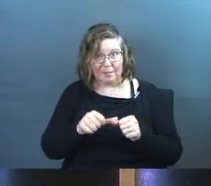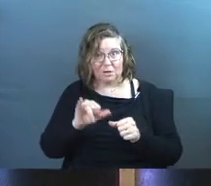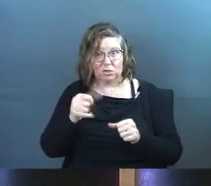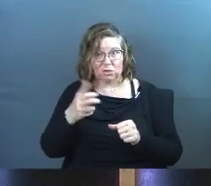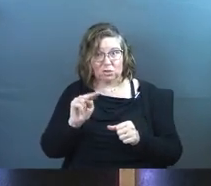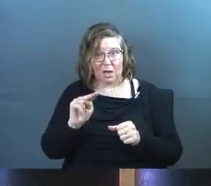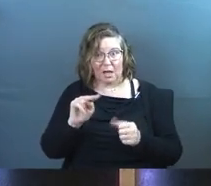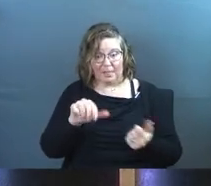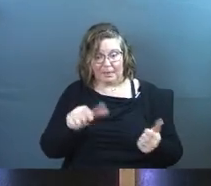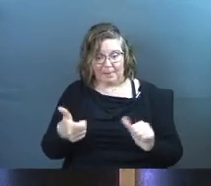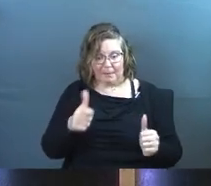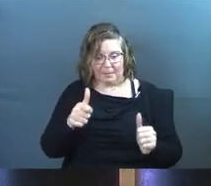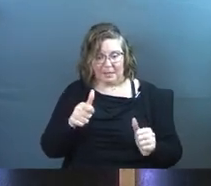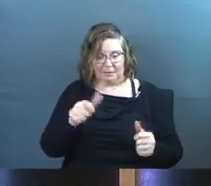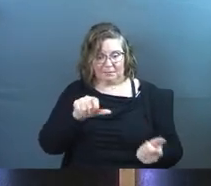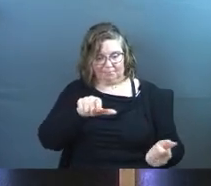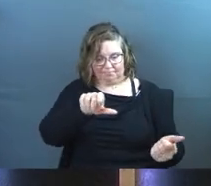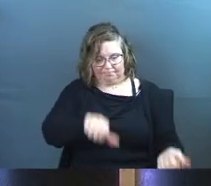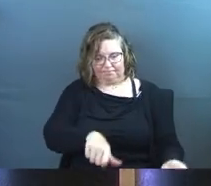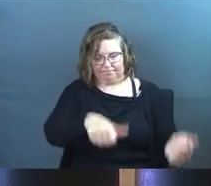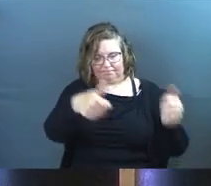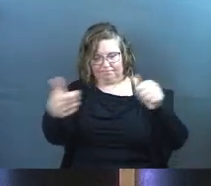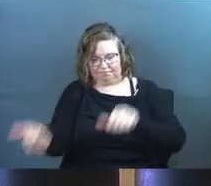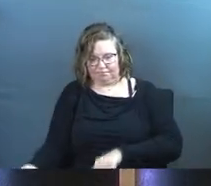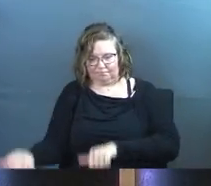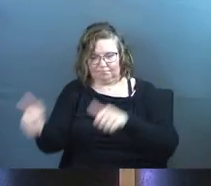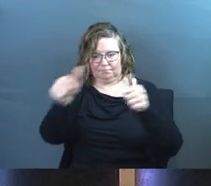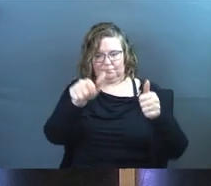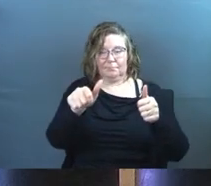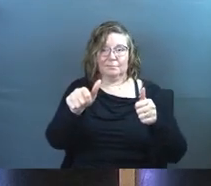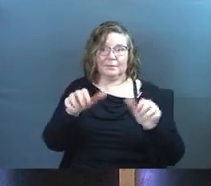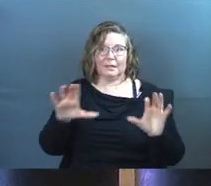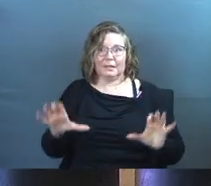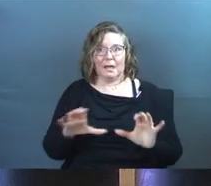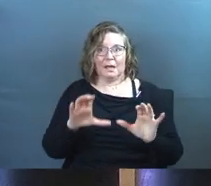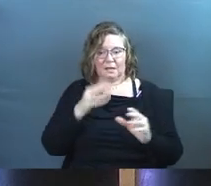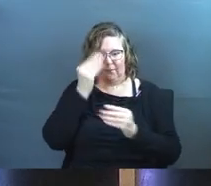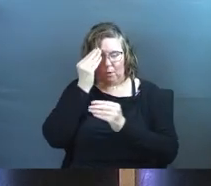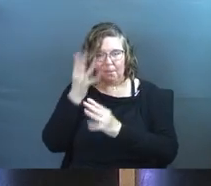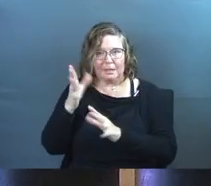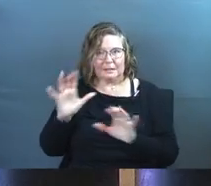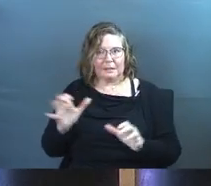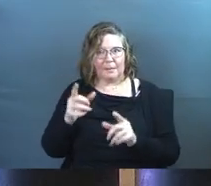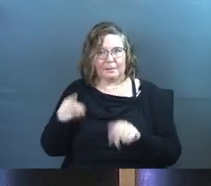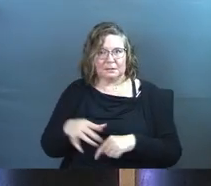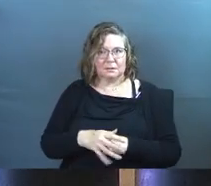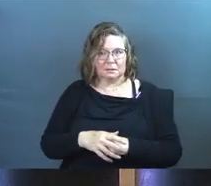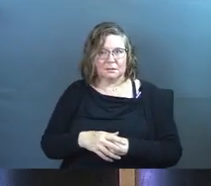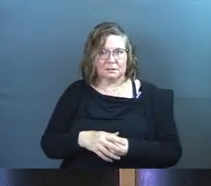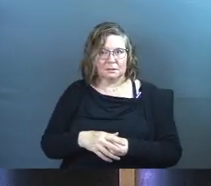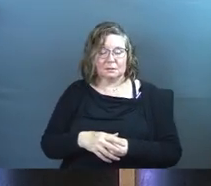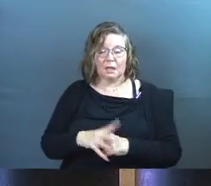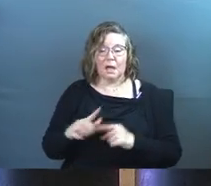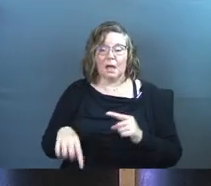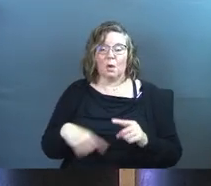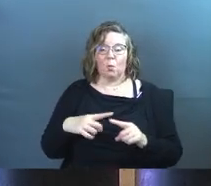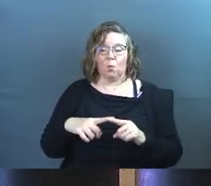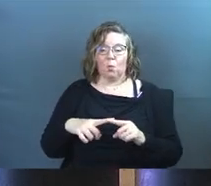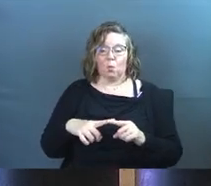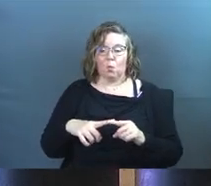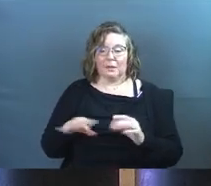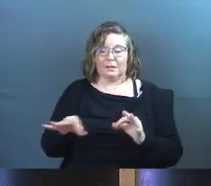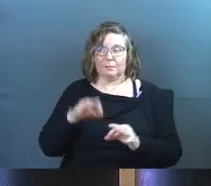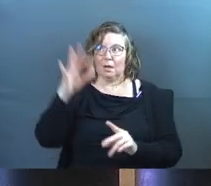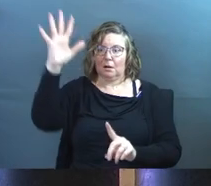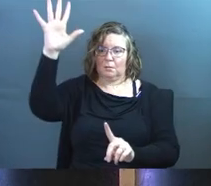John the Baptist baptizes him in the Jordan River, and it's this act of obedience that he does. And when he does, the